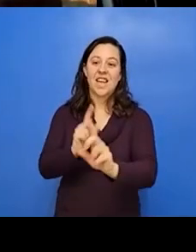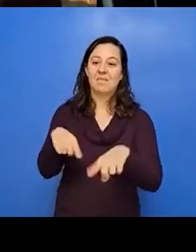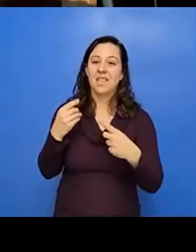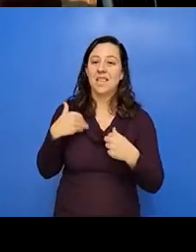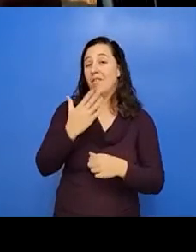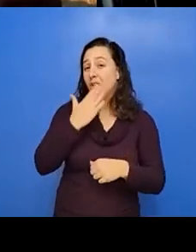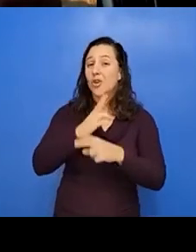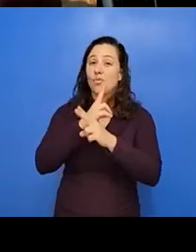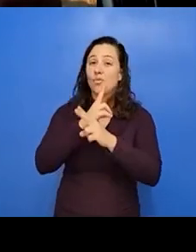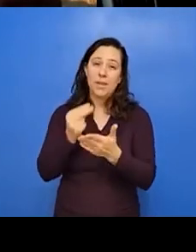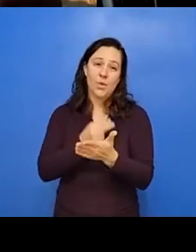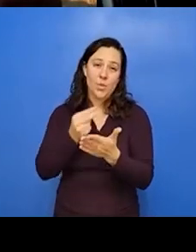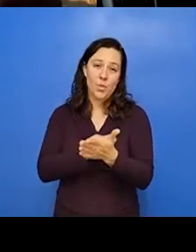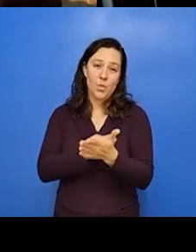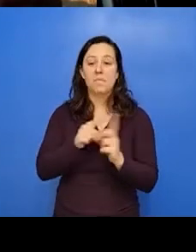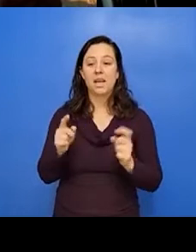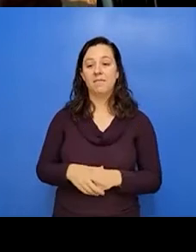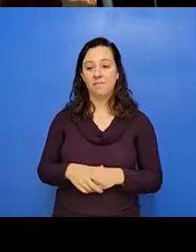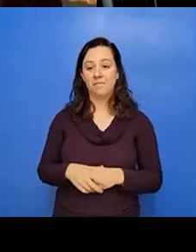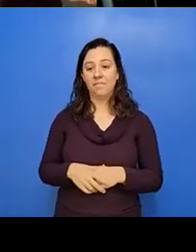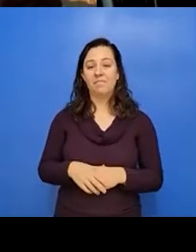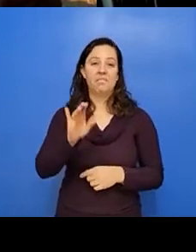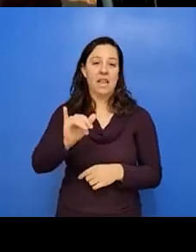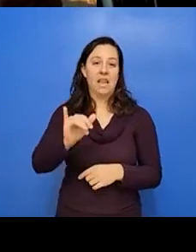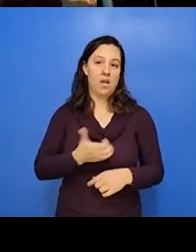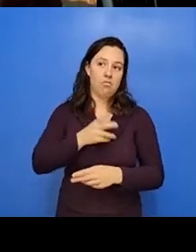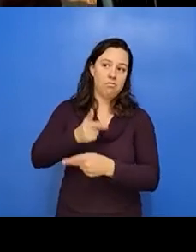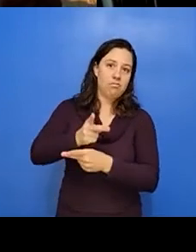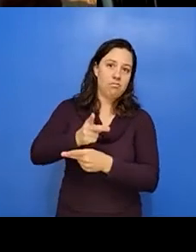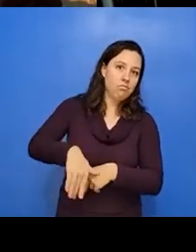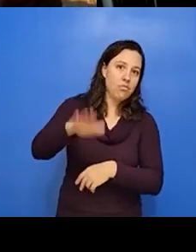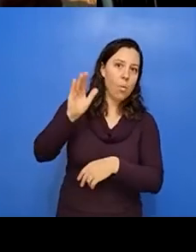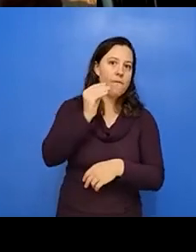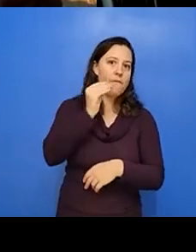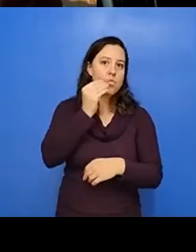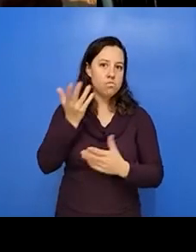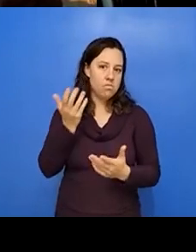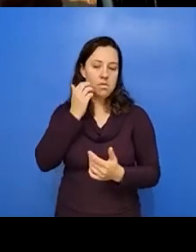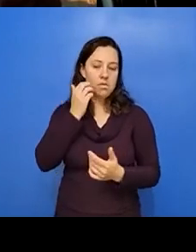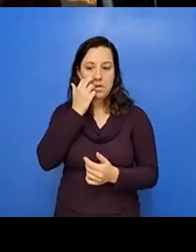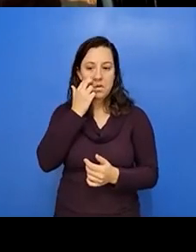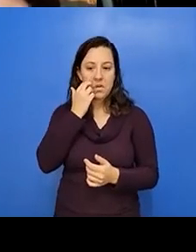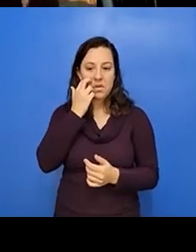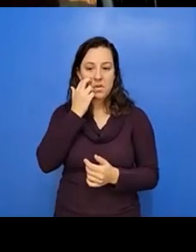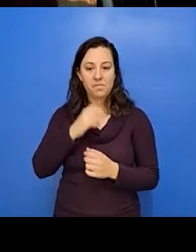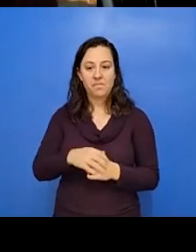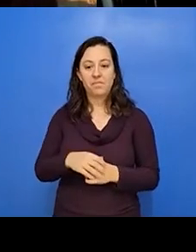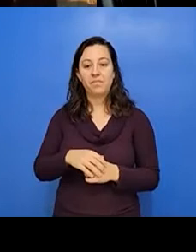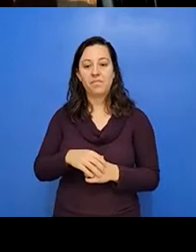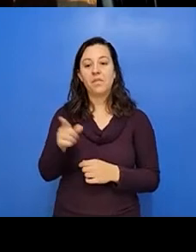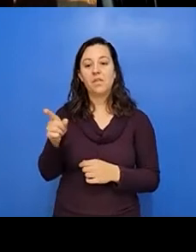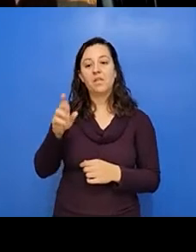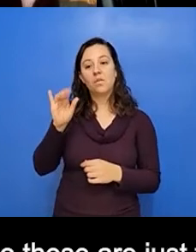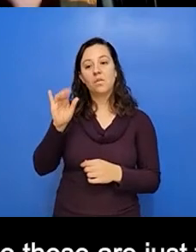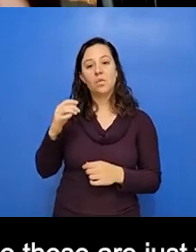but, uh, yeah, we grew up that way. And so, you know, those are just things that were passed